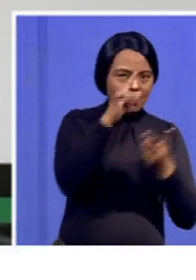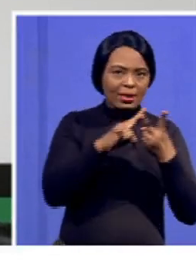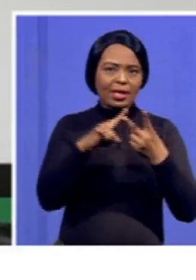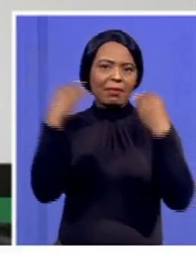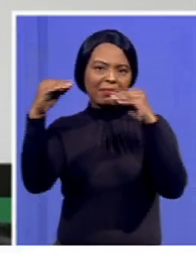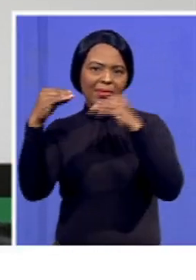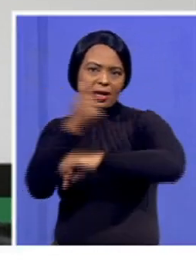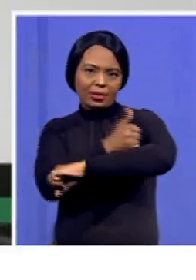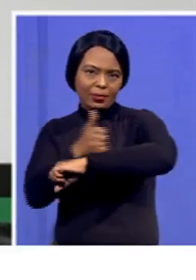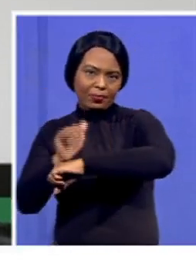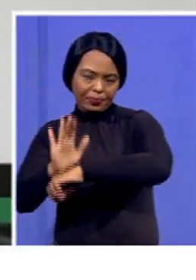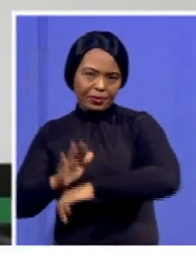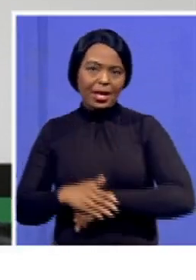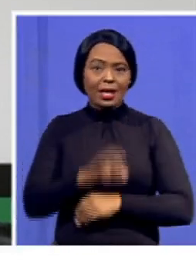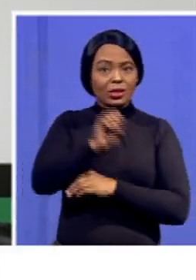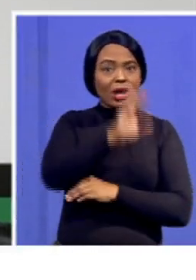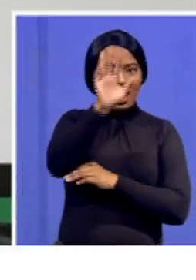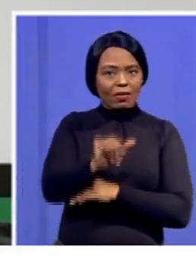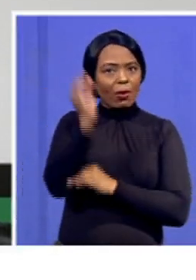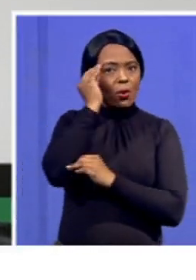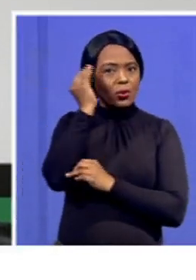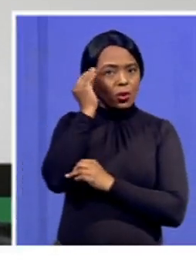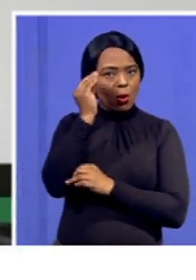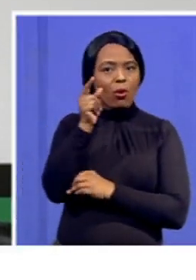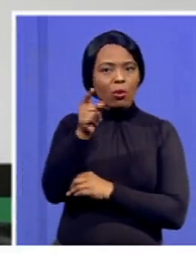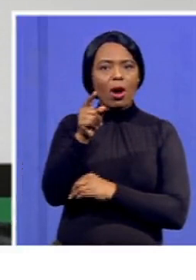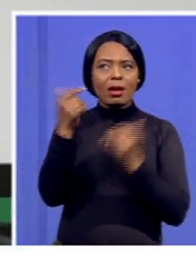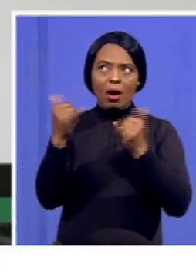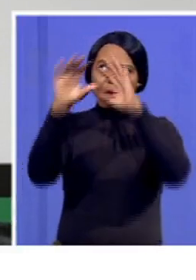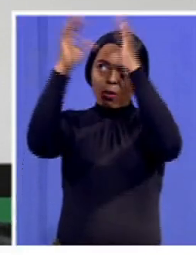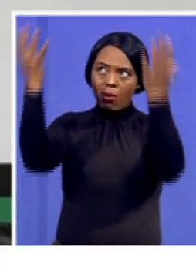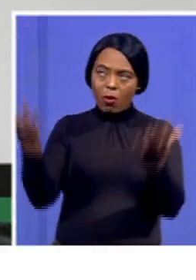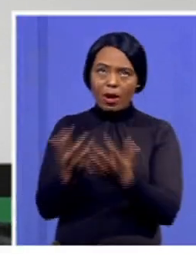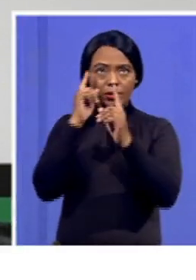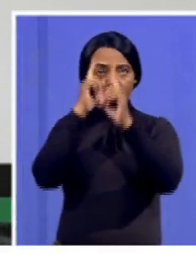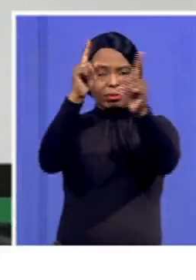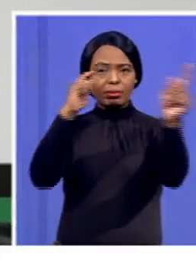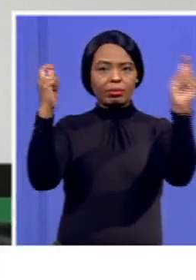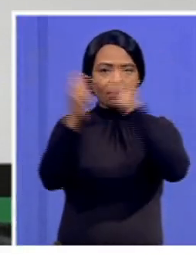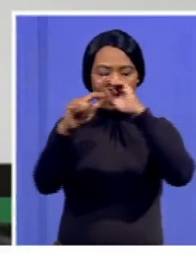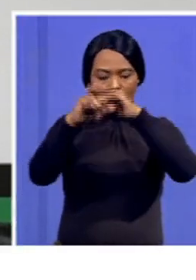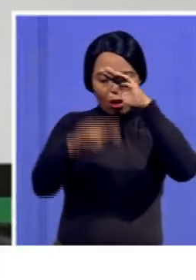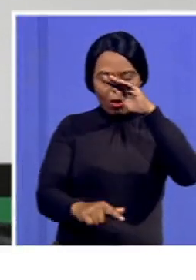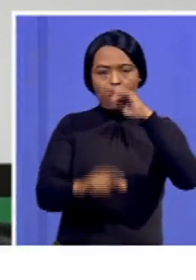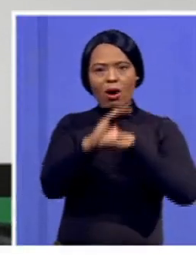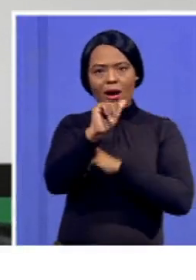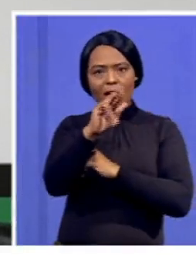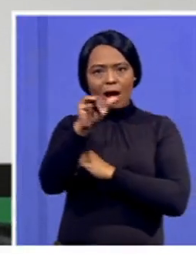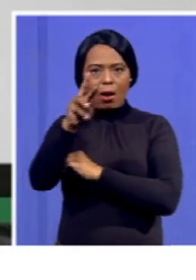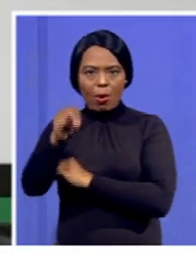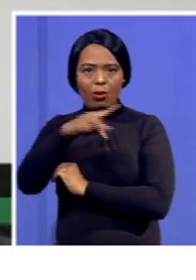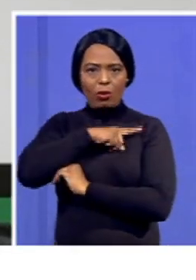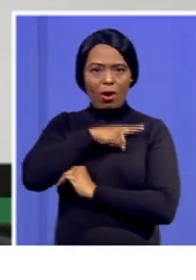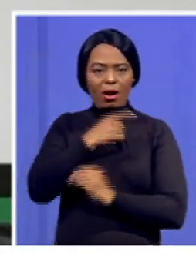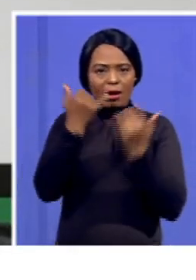and job creation, South Africa along with the rest of the world must continue to transition towards a low-carbon economy and seek to exploit the opportunities